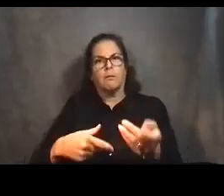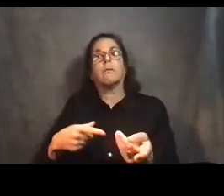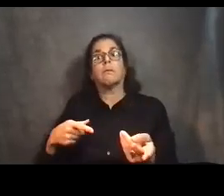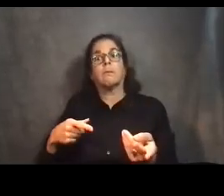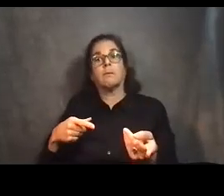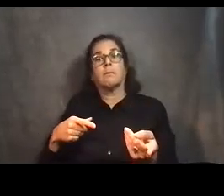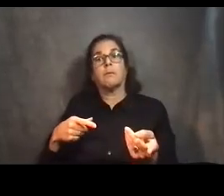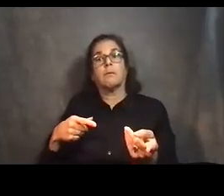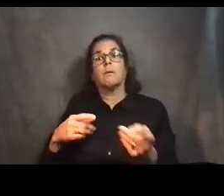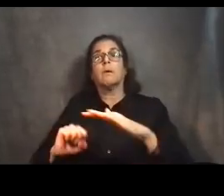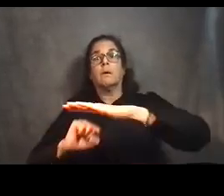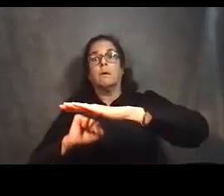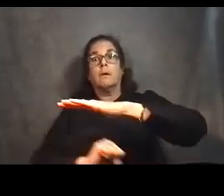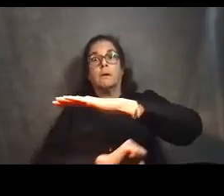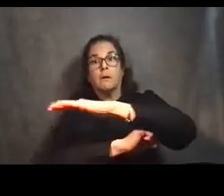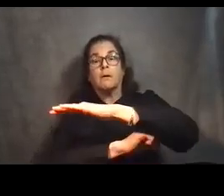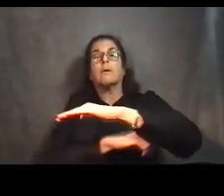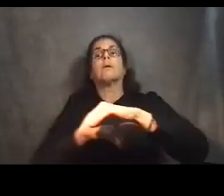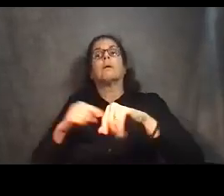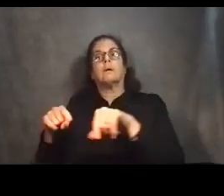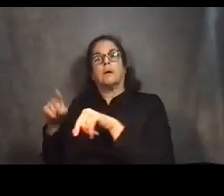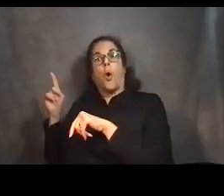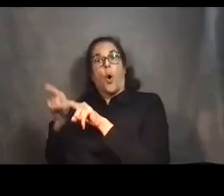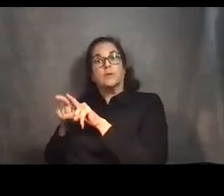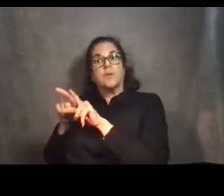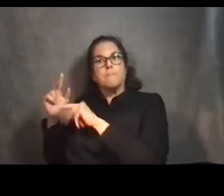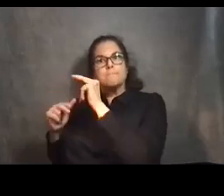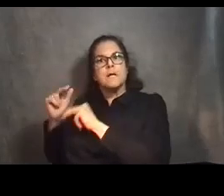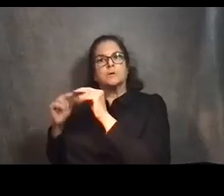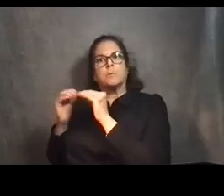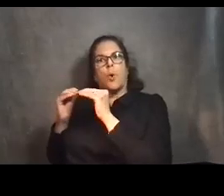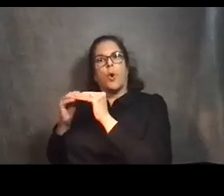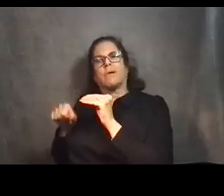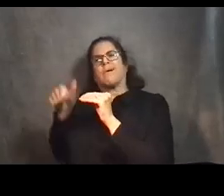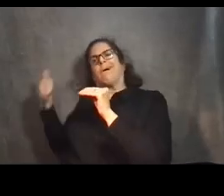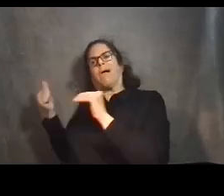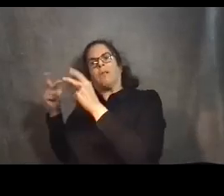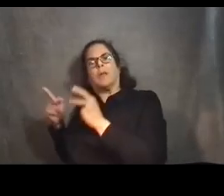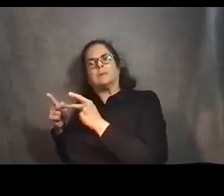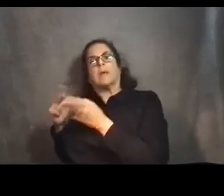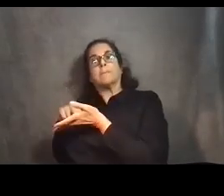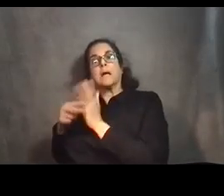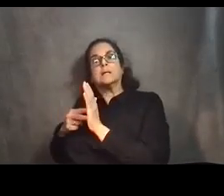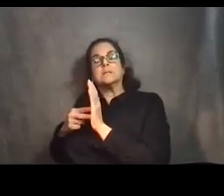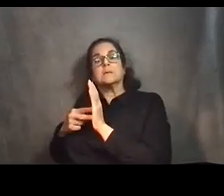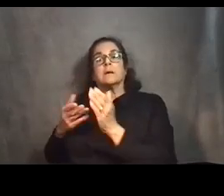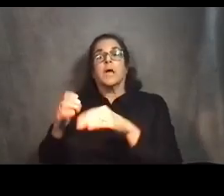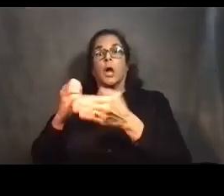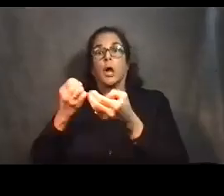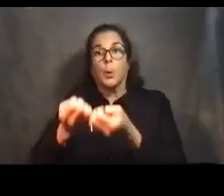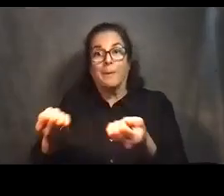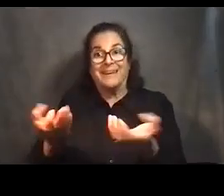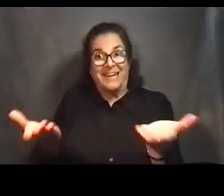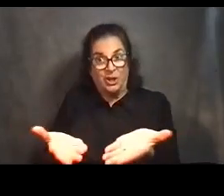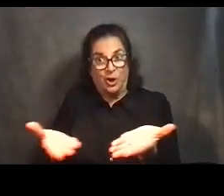substructure off-site. It also allows us to reduce the equipment that is needed on-site and the material that is needed on-site,